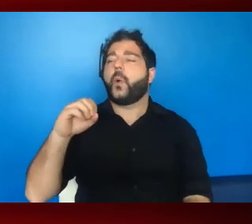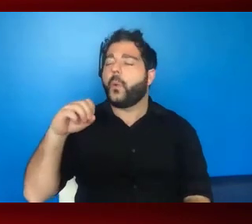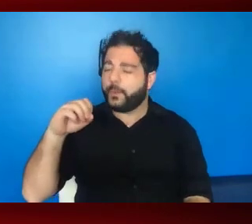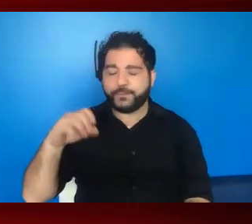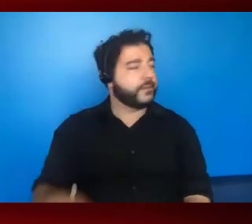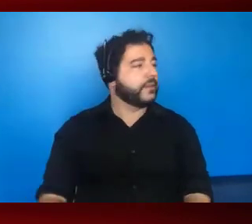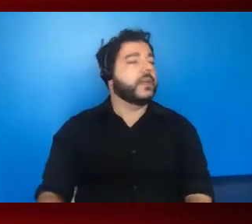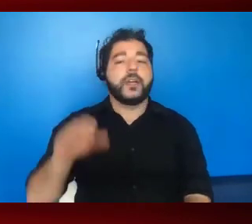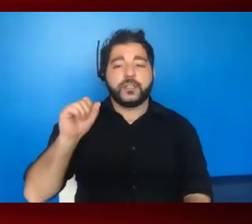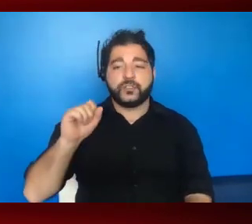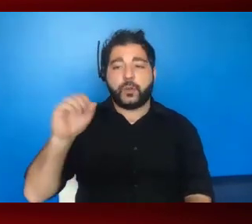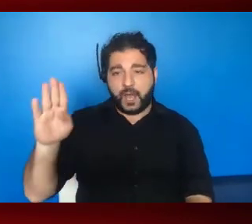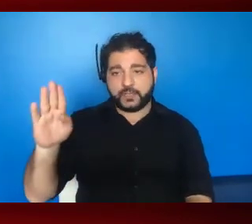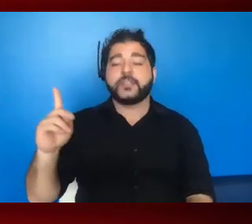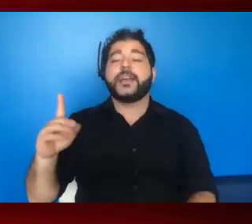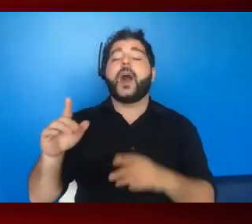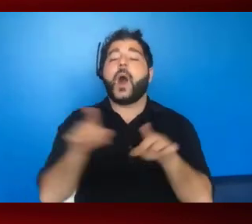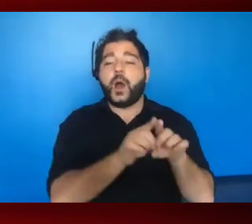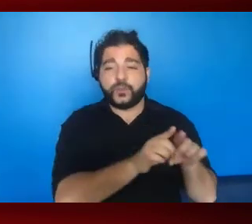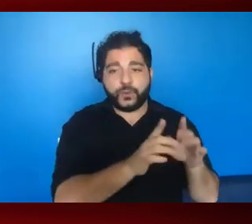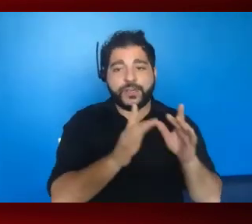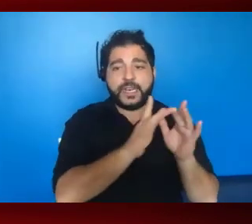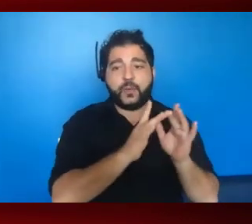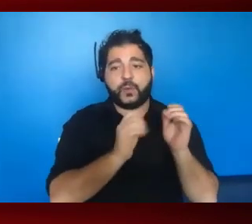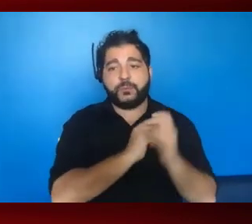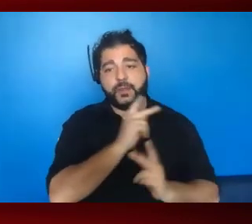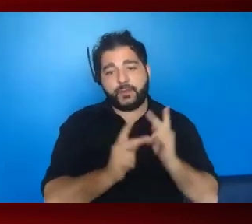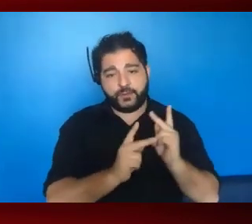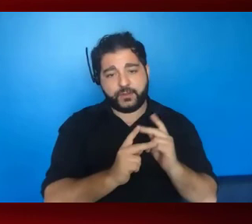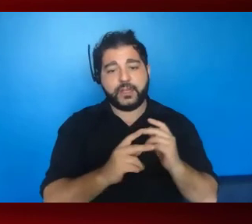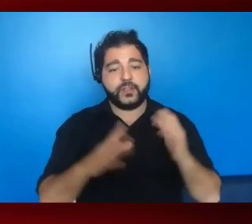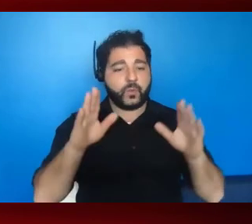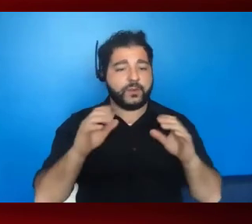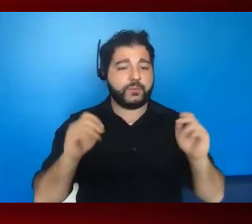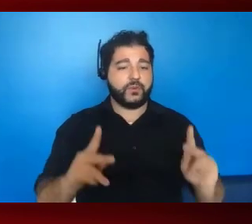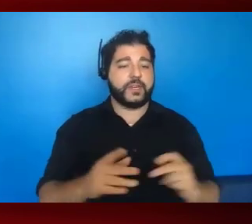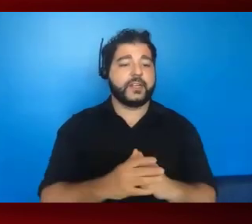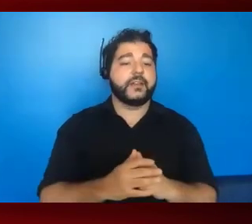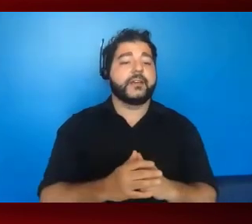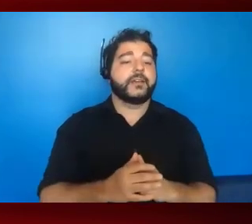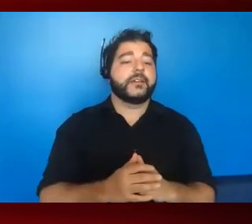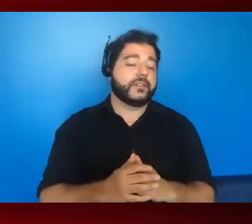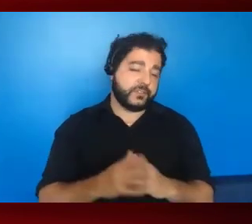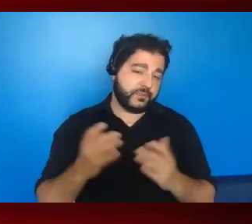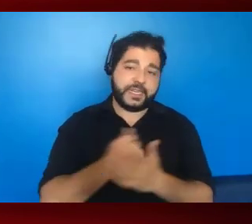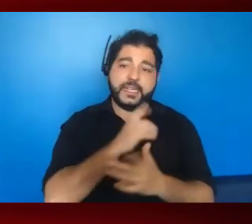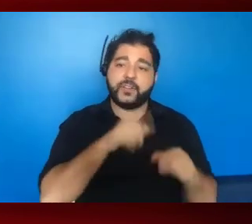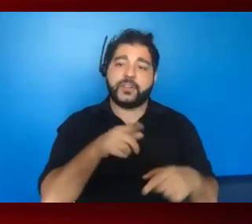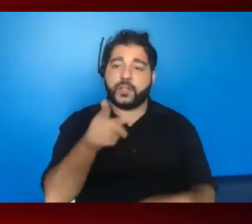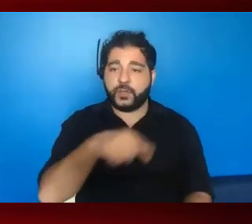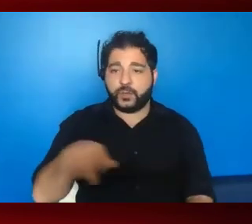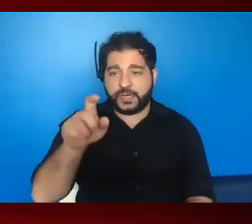network with people. That's the other thing about AIDS watch. It's a great networking opportunity. So network with people to get the answers that you need.